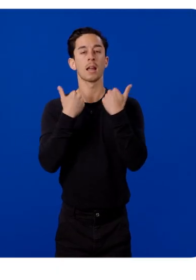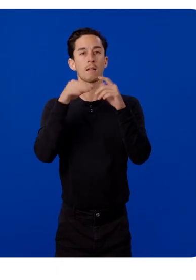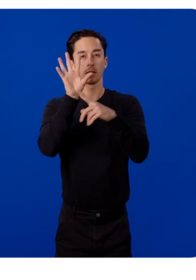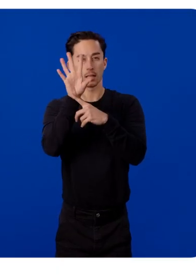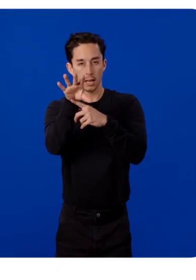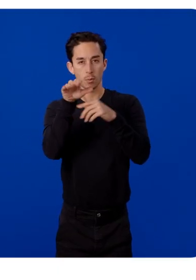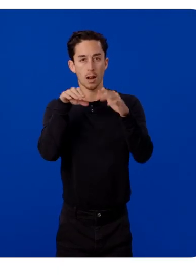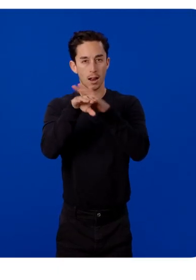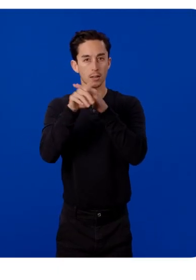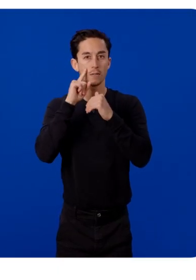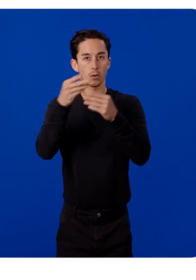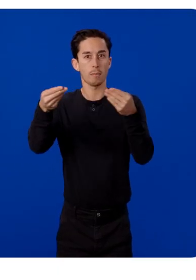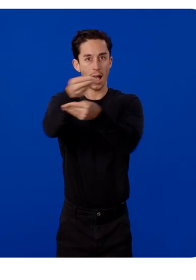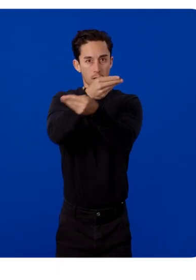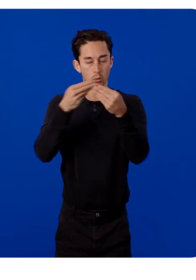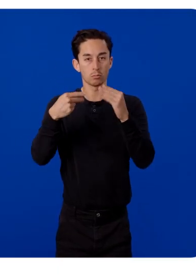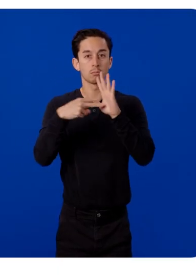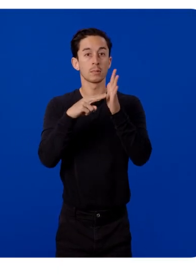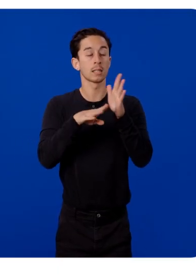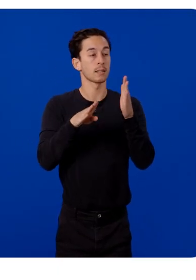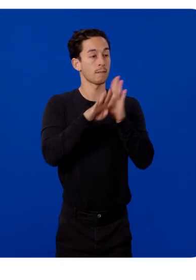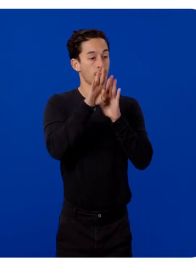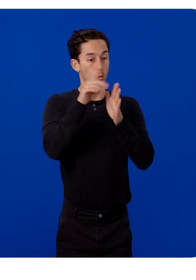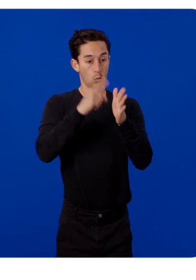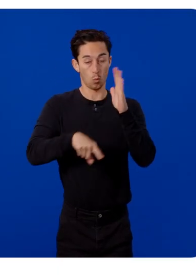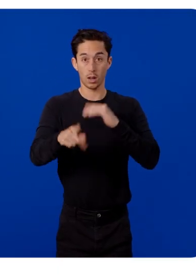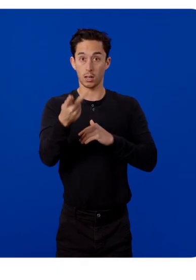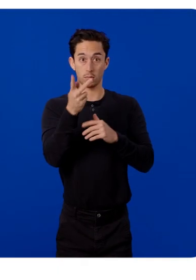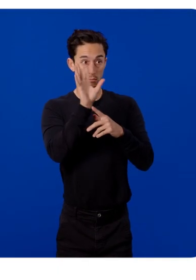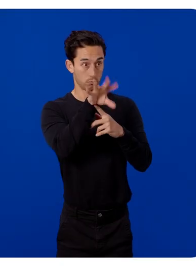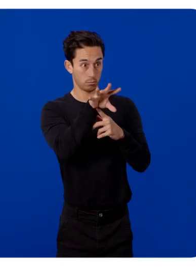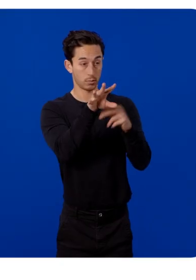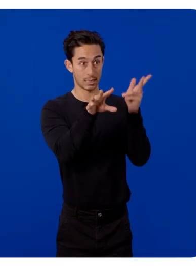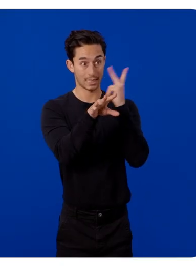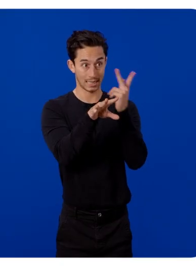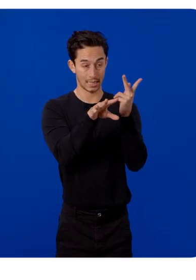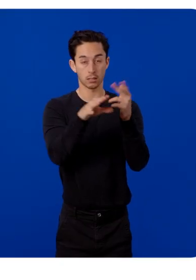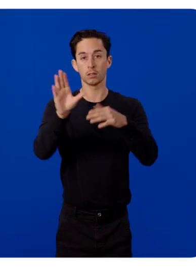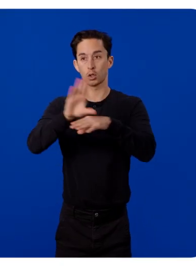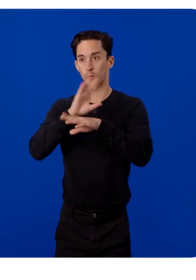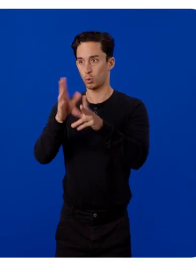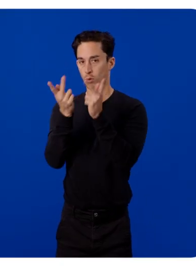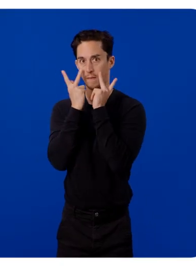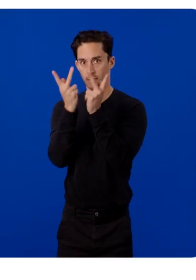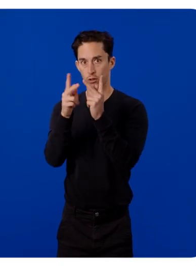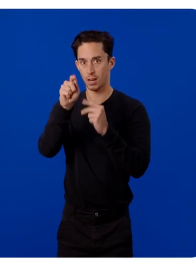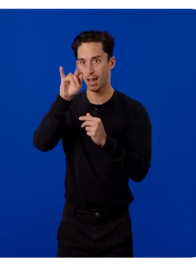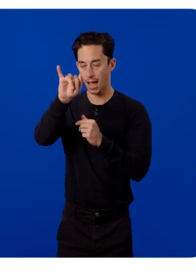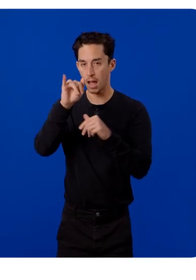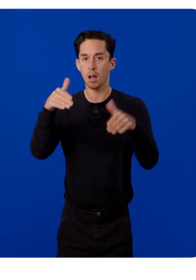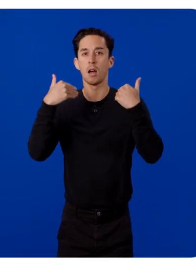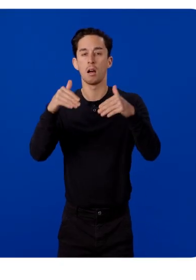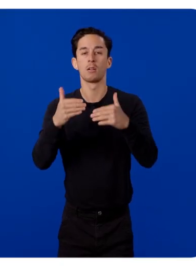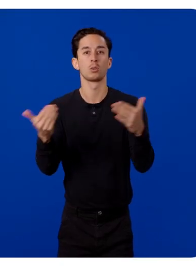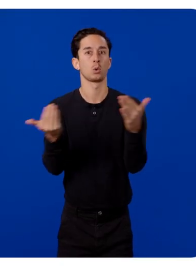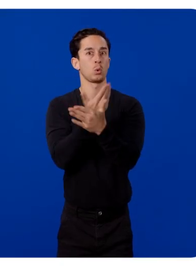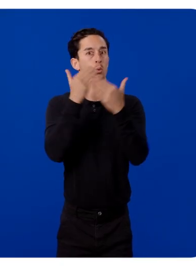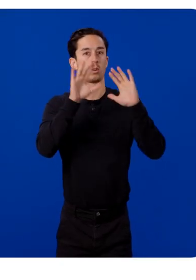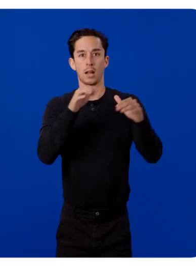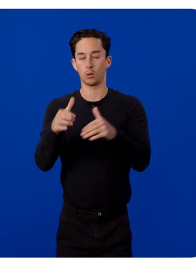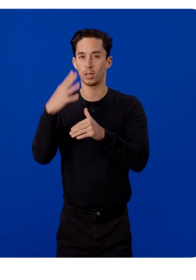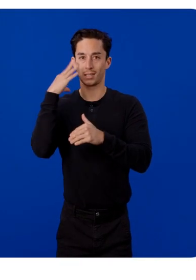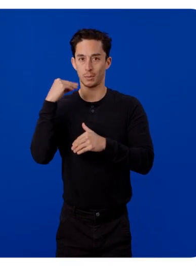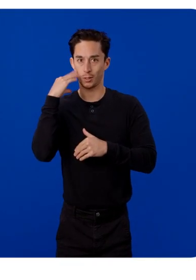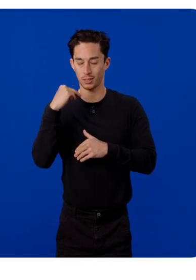camera access, so developers can now combine what the user sees with computer vision and AI to unlock a completely new category of